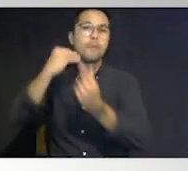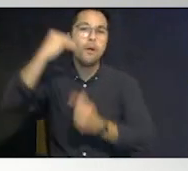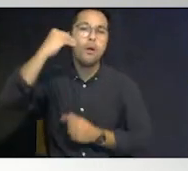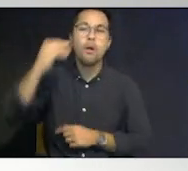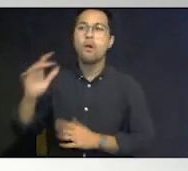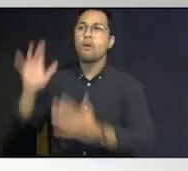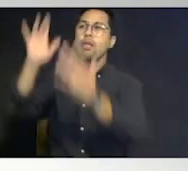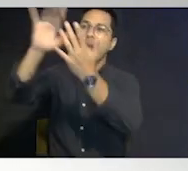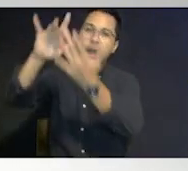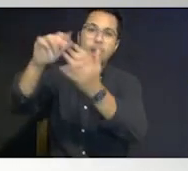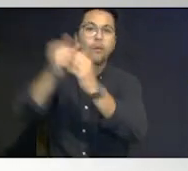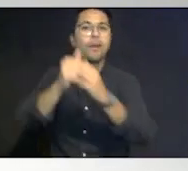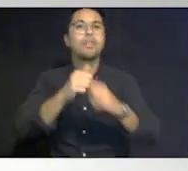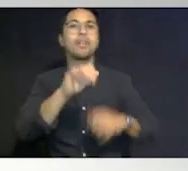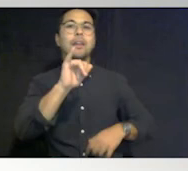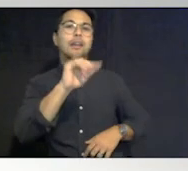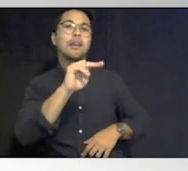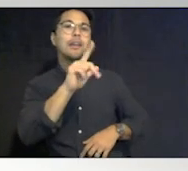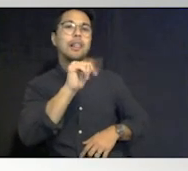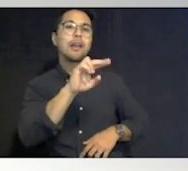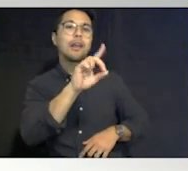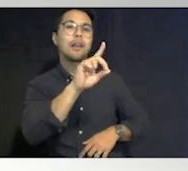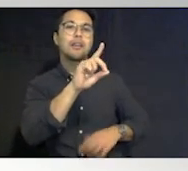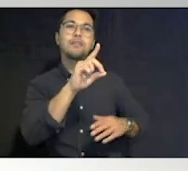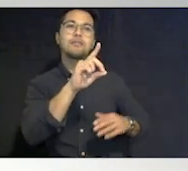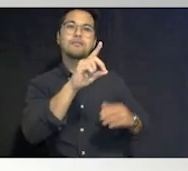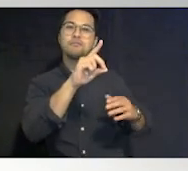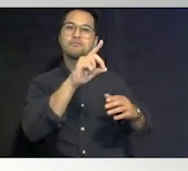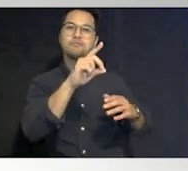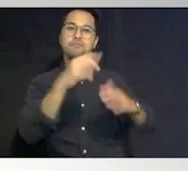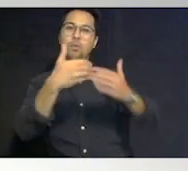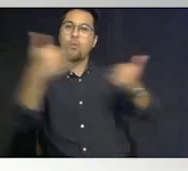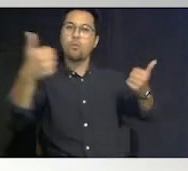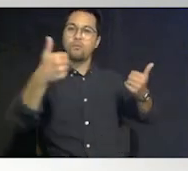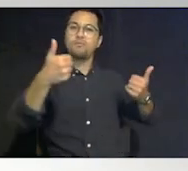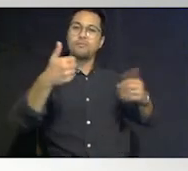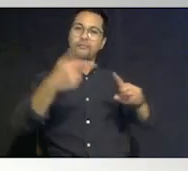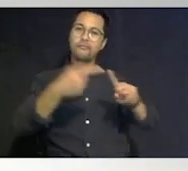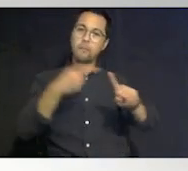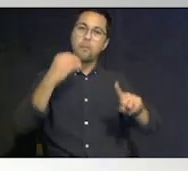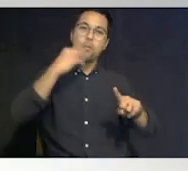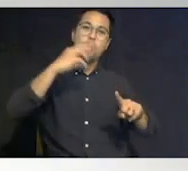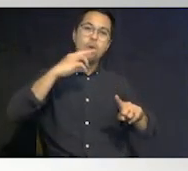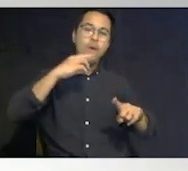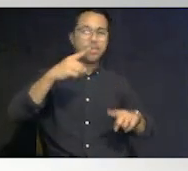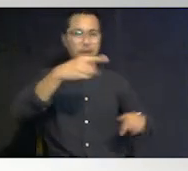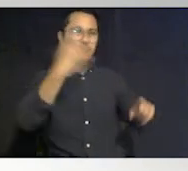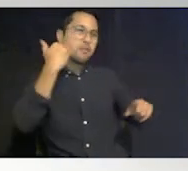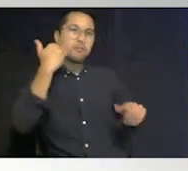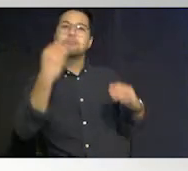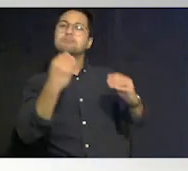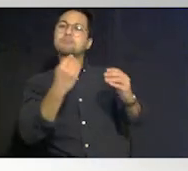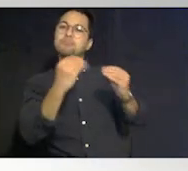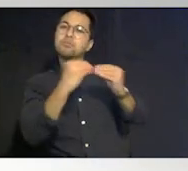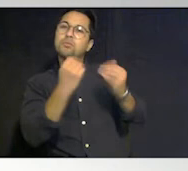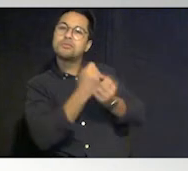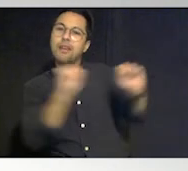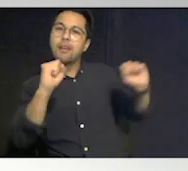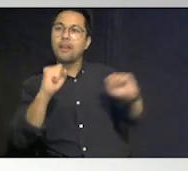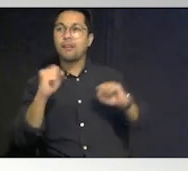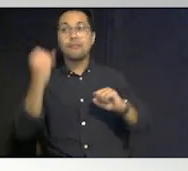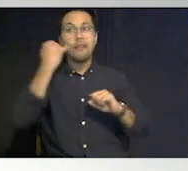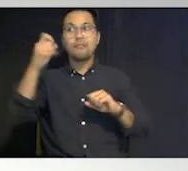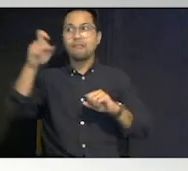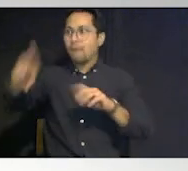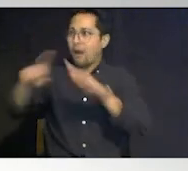home that's inland that's safer and they know that that's the plan they will if they have to evacuate that group home they will go into the host